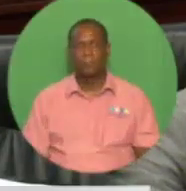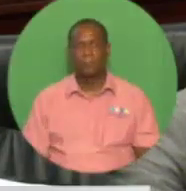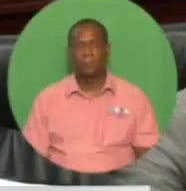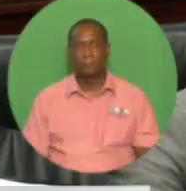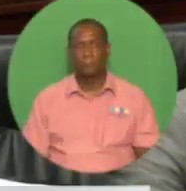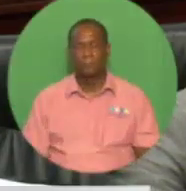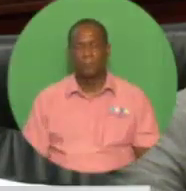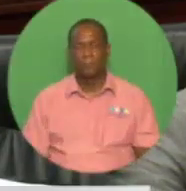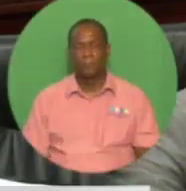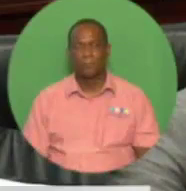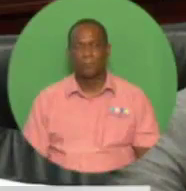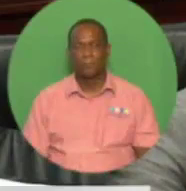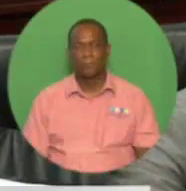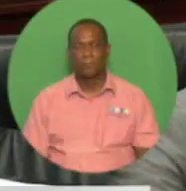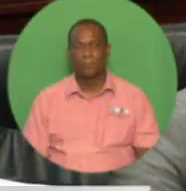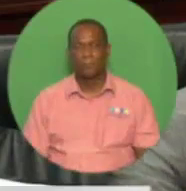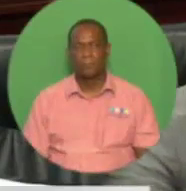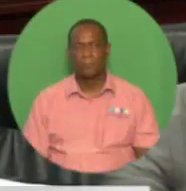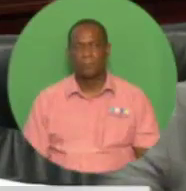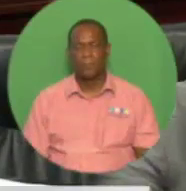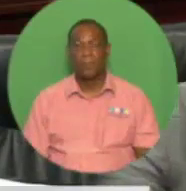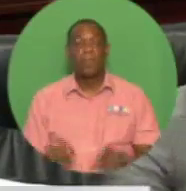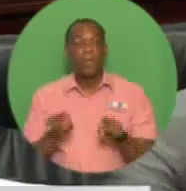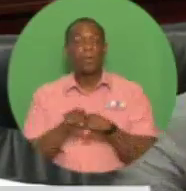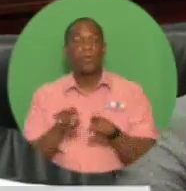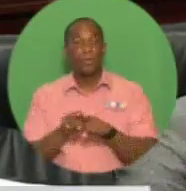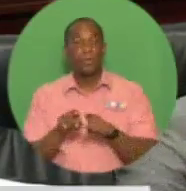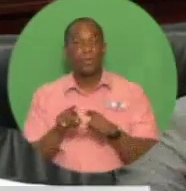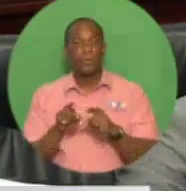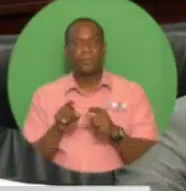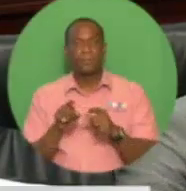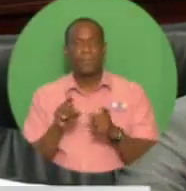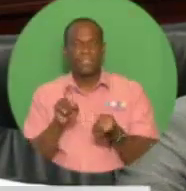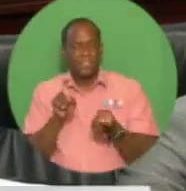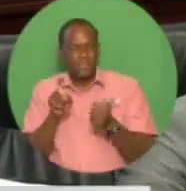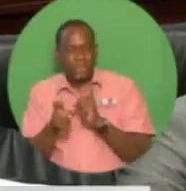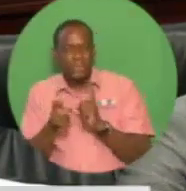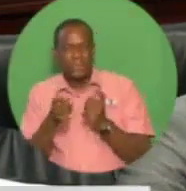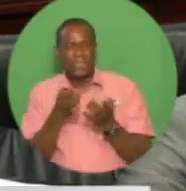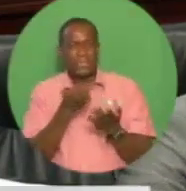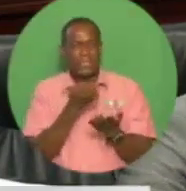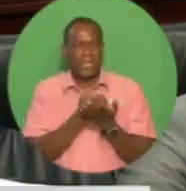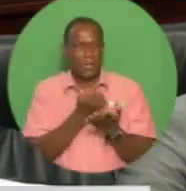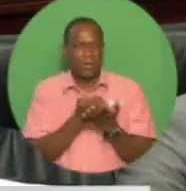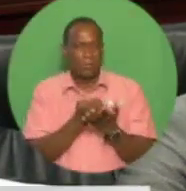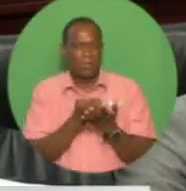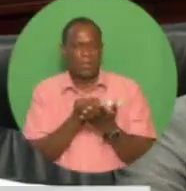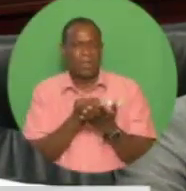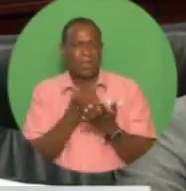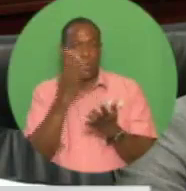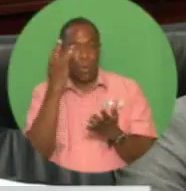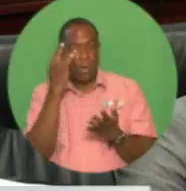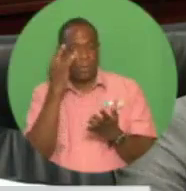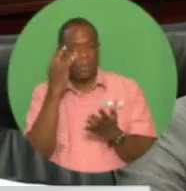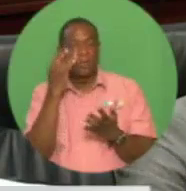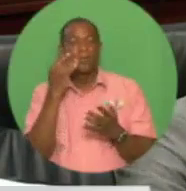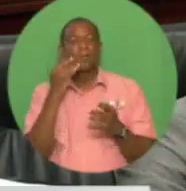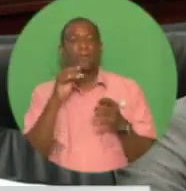cater for lower oil and gas prices, lower production volumes, and reduce revenue from the decline in national incomes.